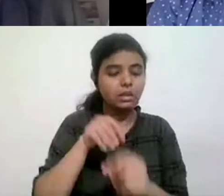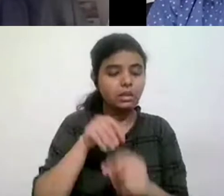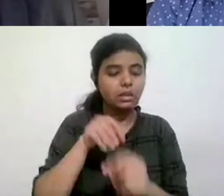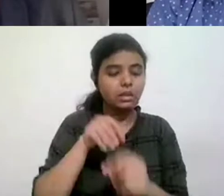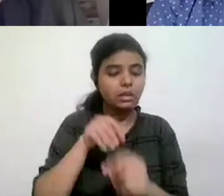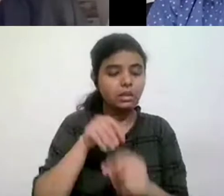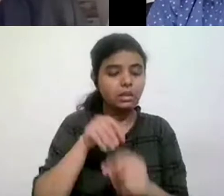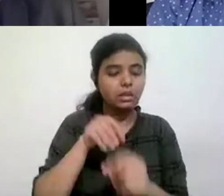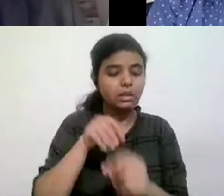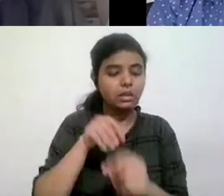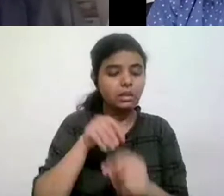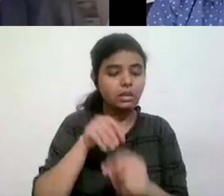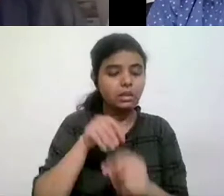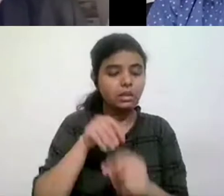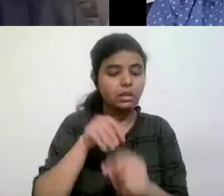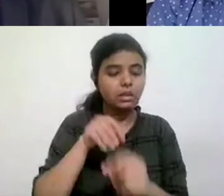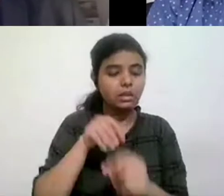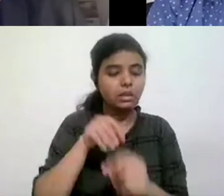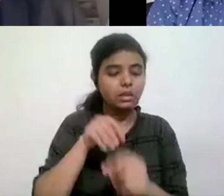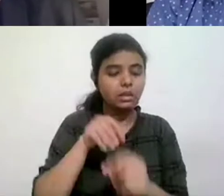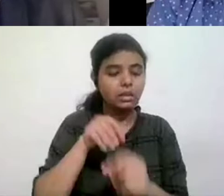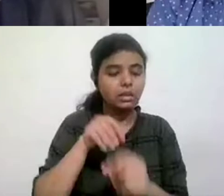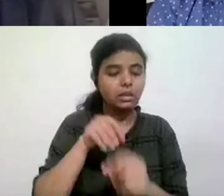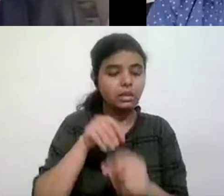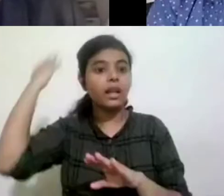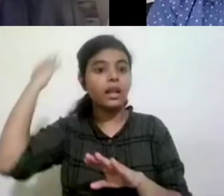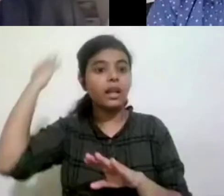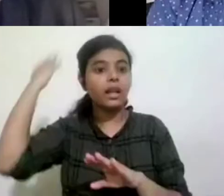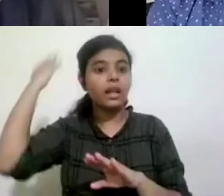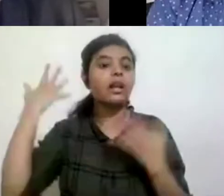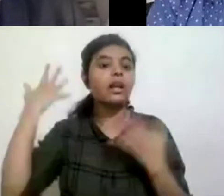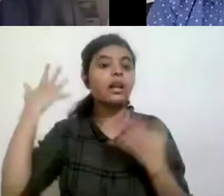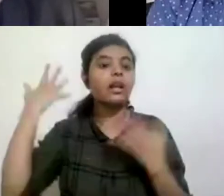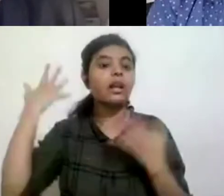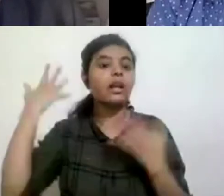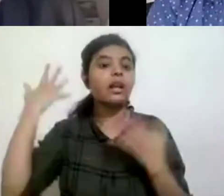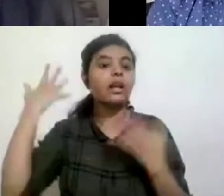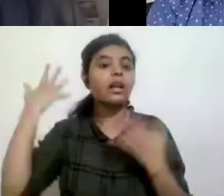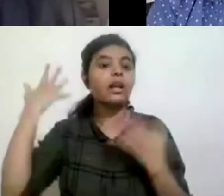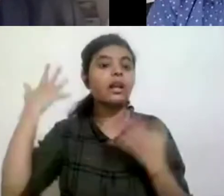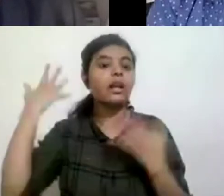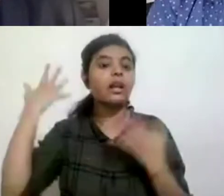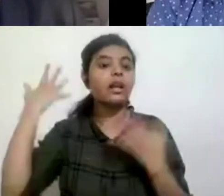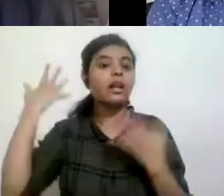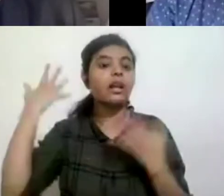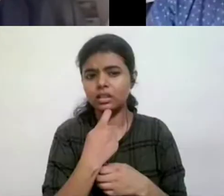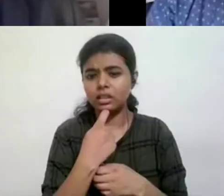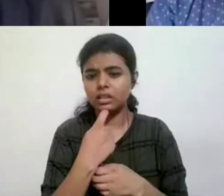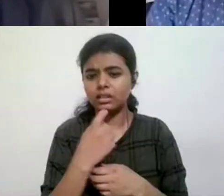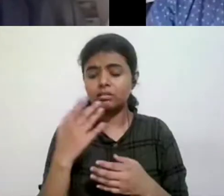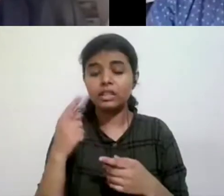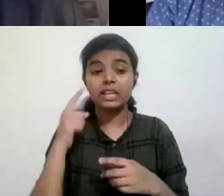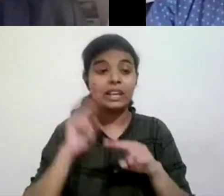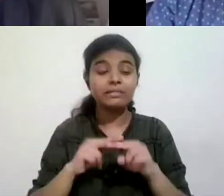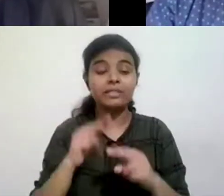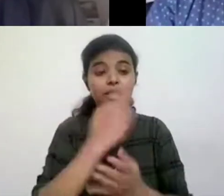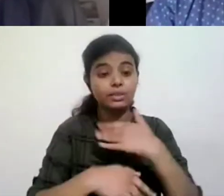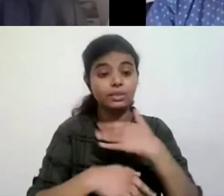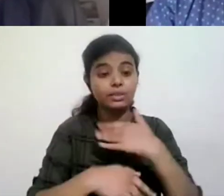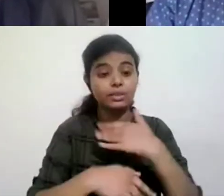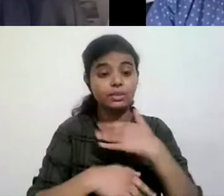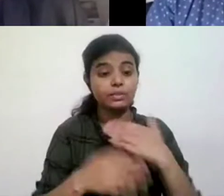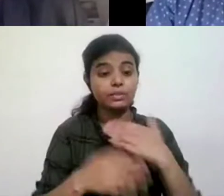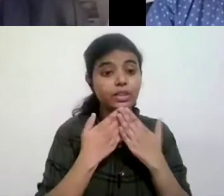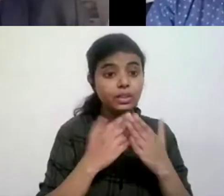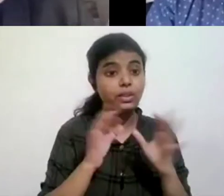1995 thing, uh, and really asked about, well, what if there was no disability studies, you're saying